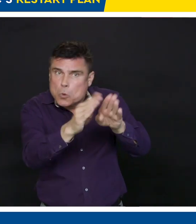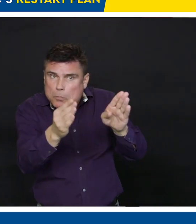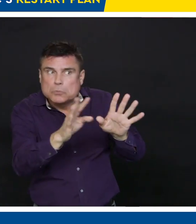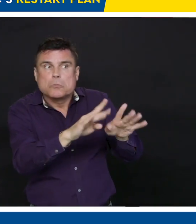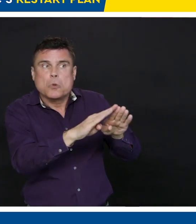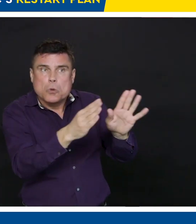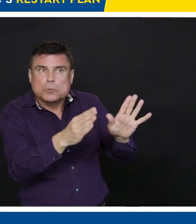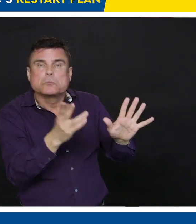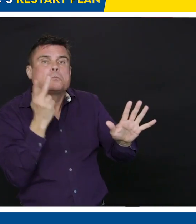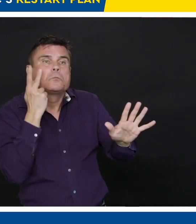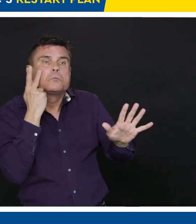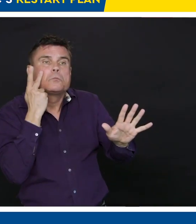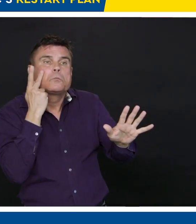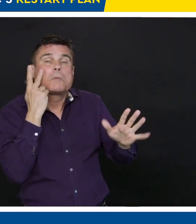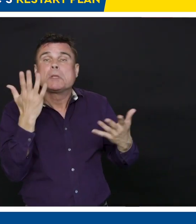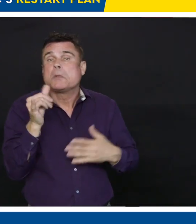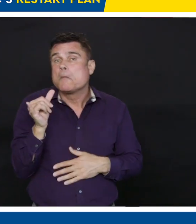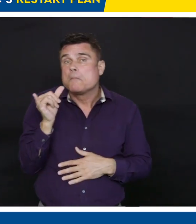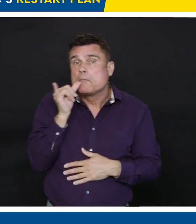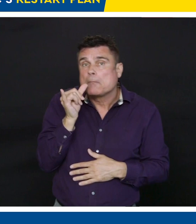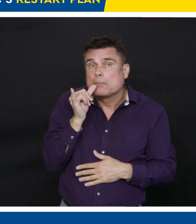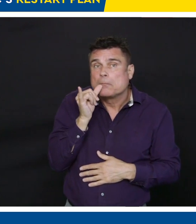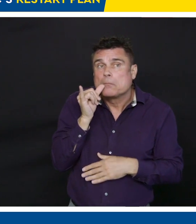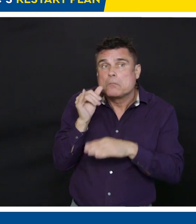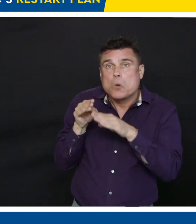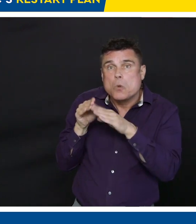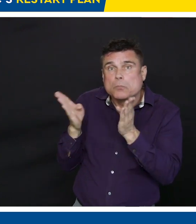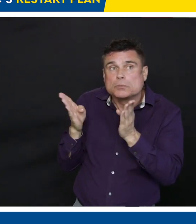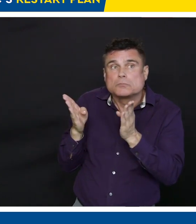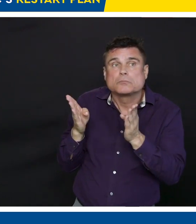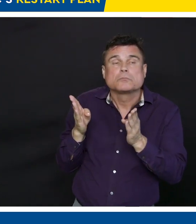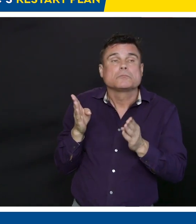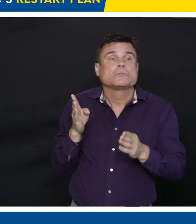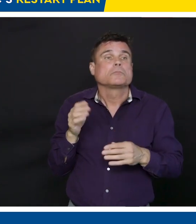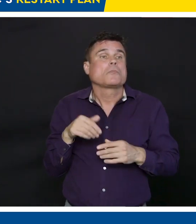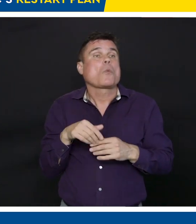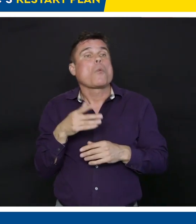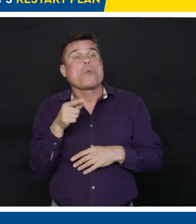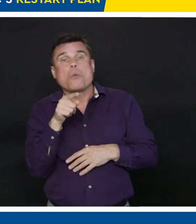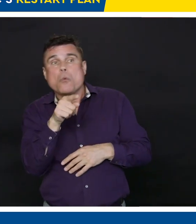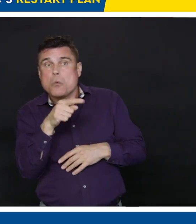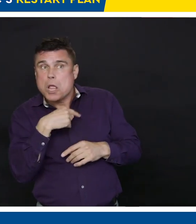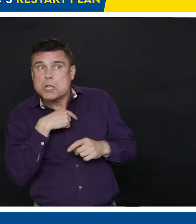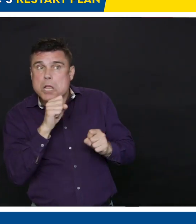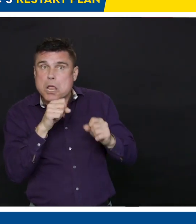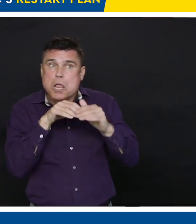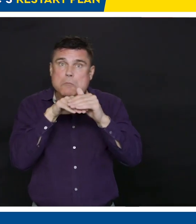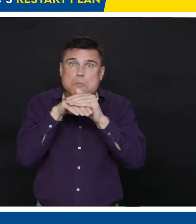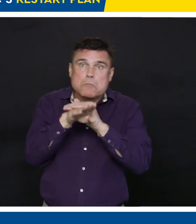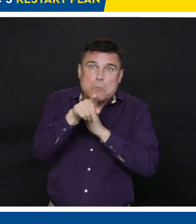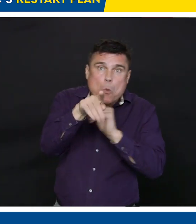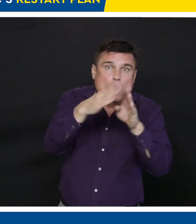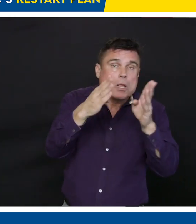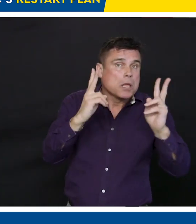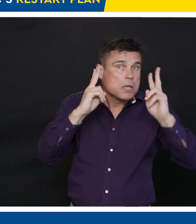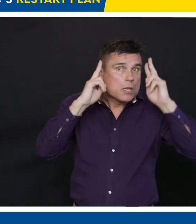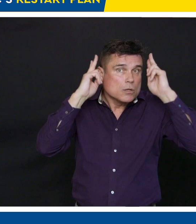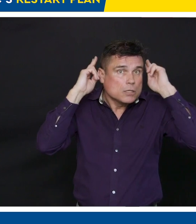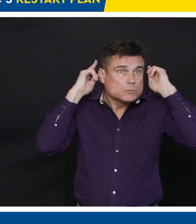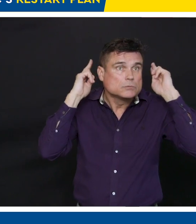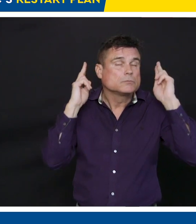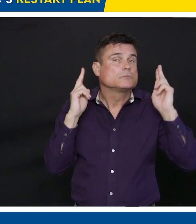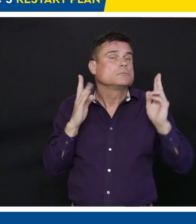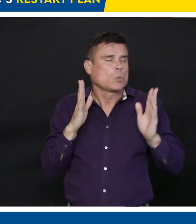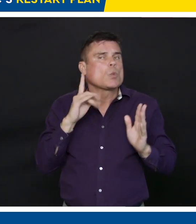have a good understanding of how we can operate these businesses with appropriate physical distancing and safety as the highest